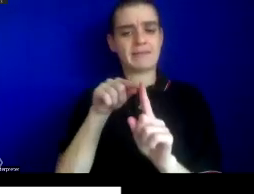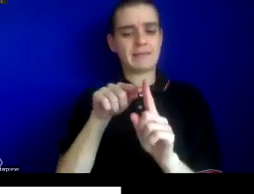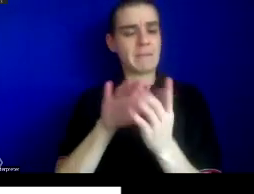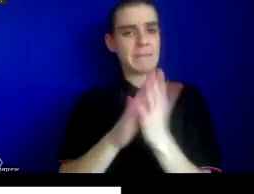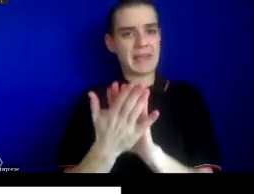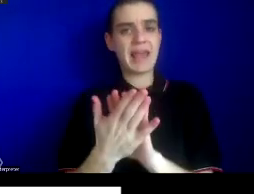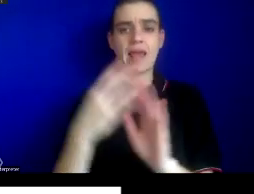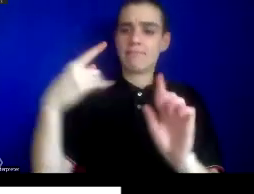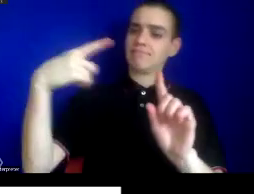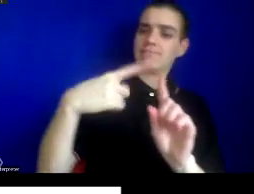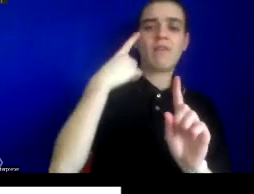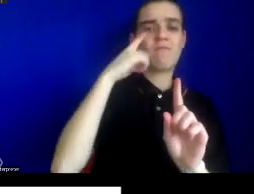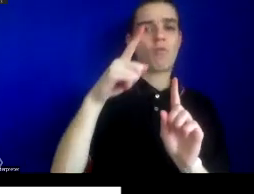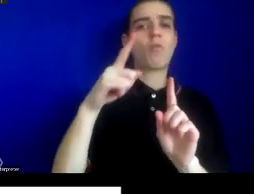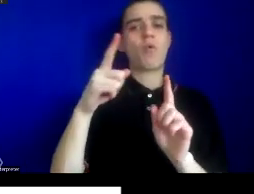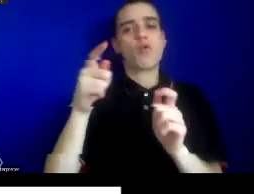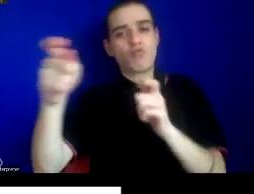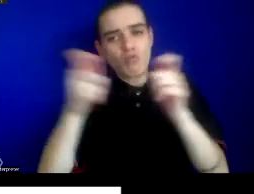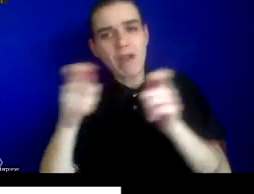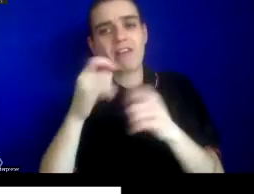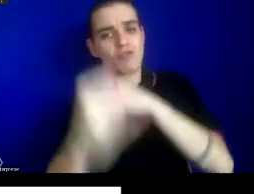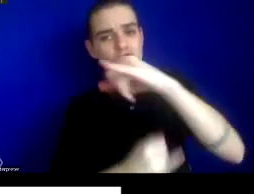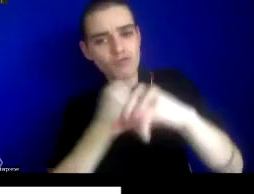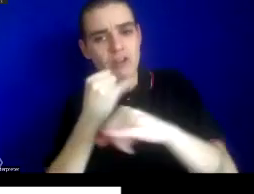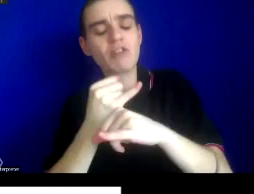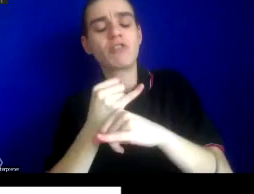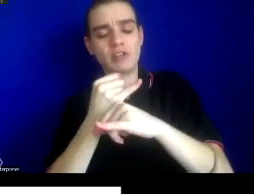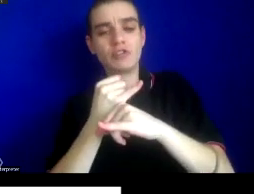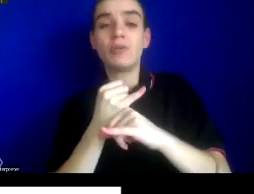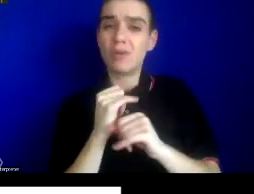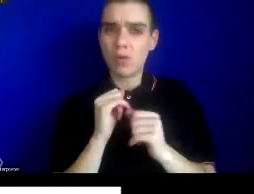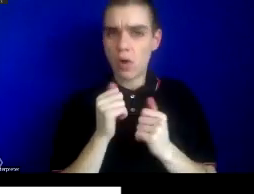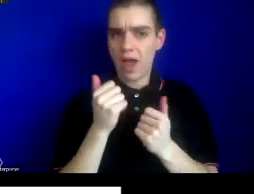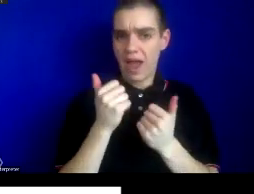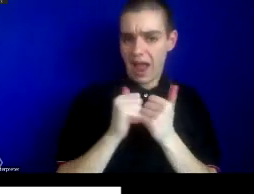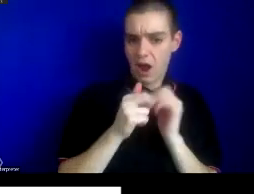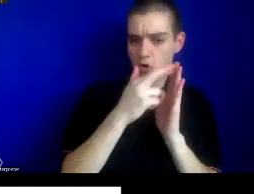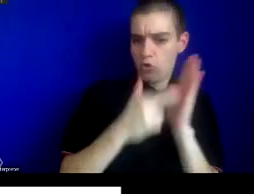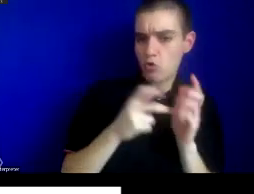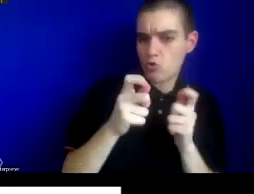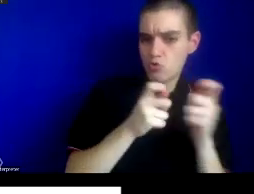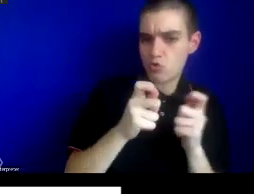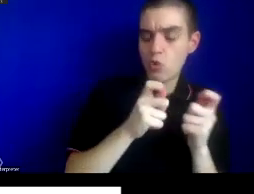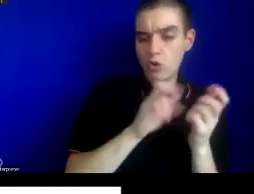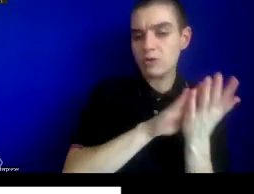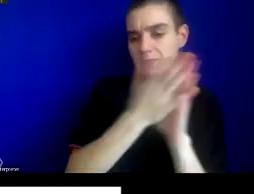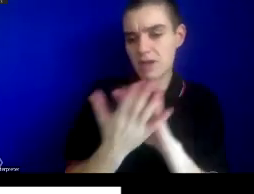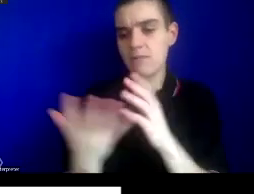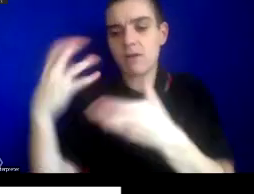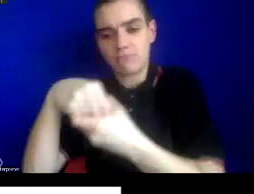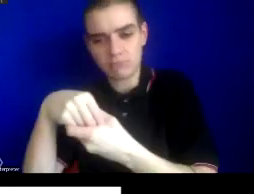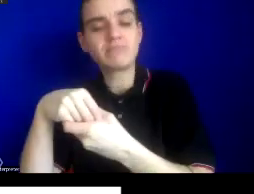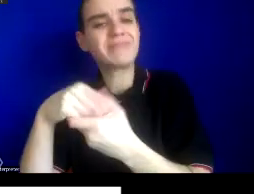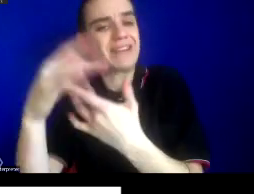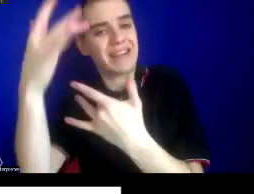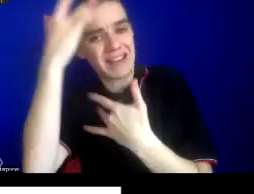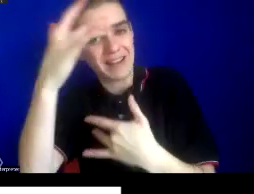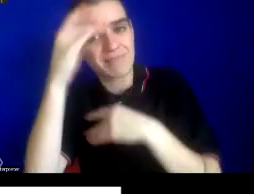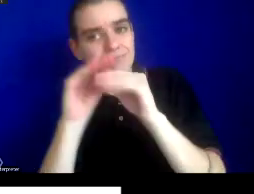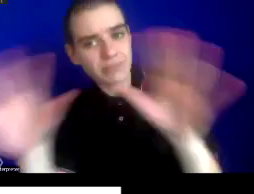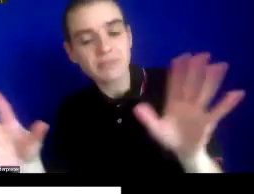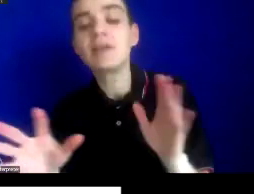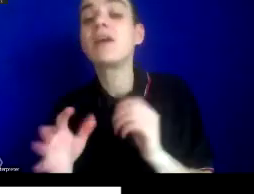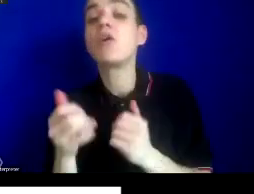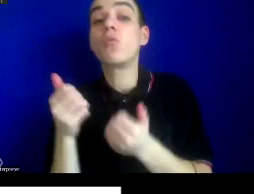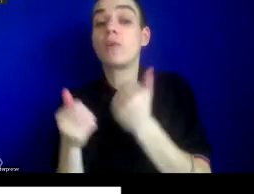and international control? How do these questions affect which diseases become the focus of international response and which do not? Or which epidemics become